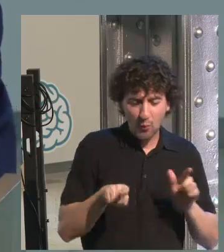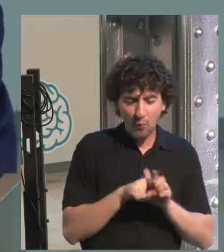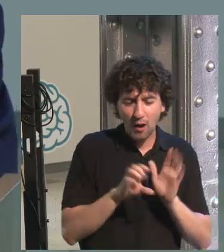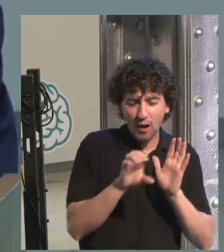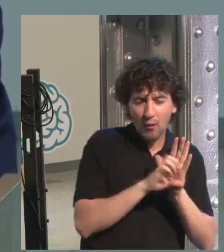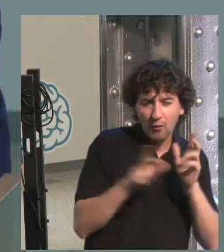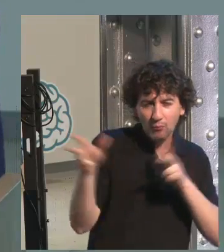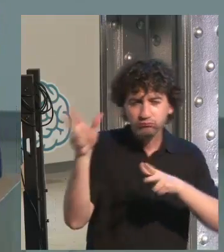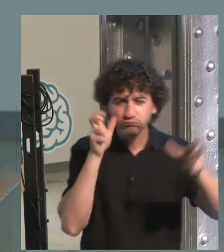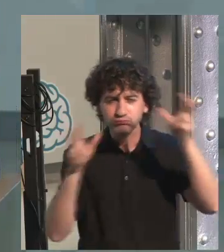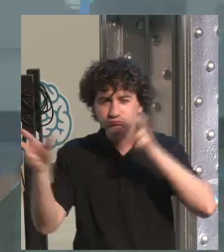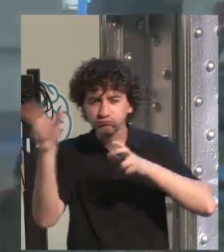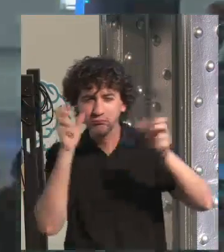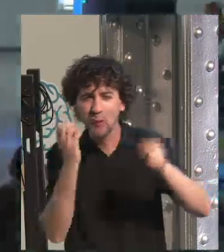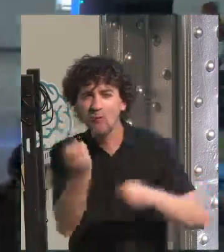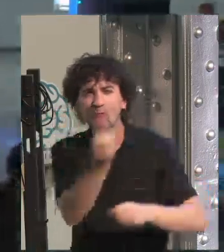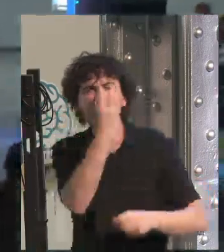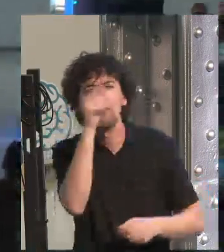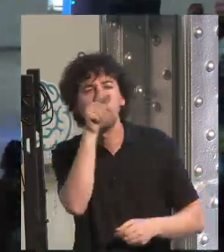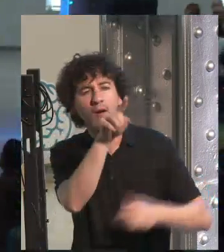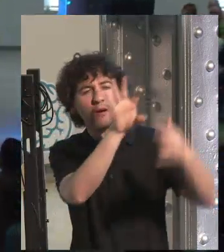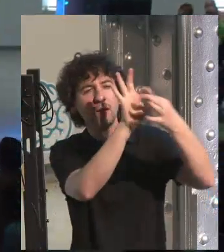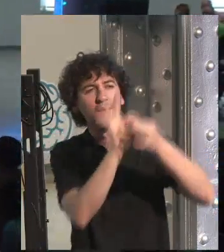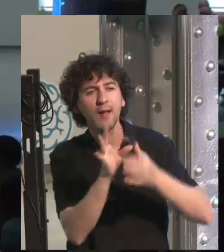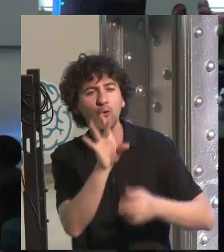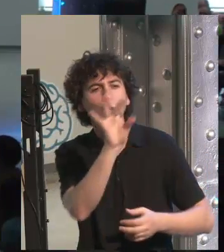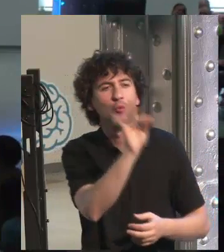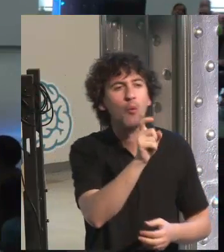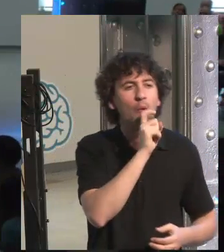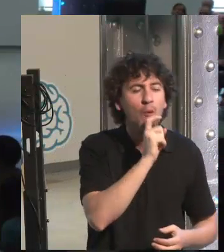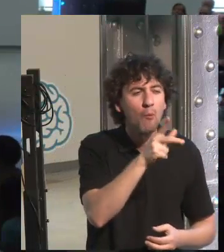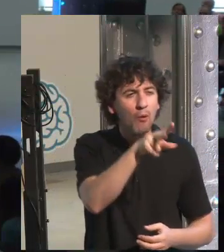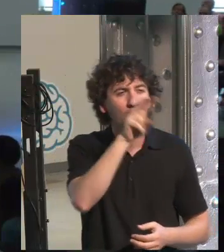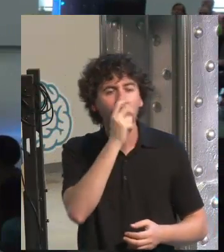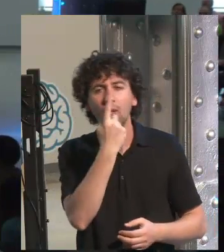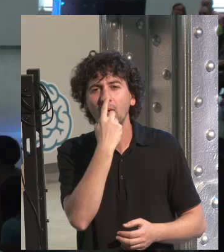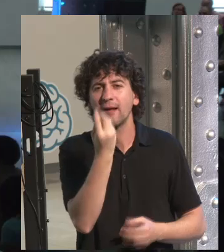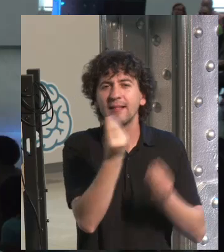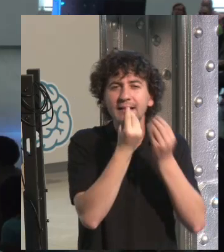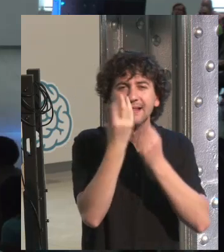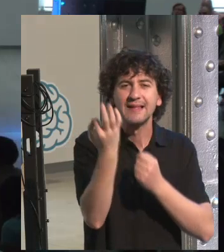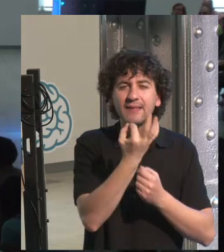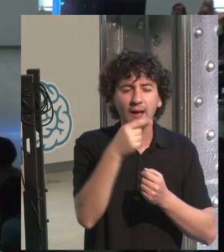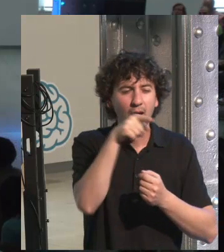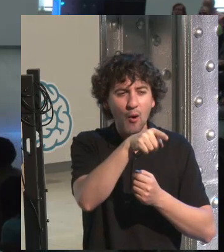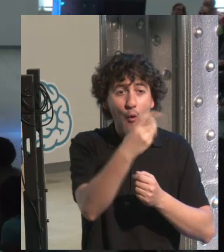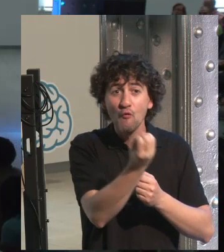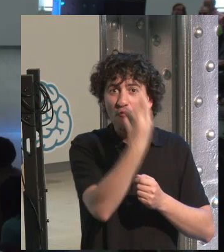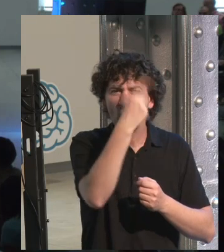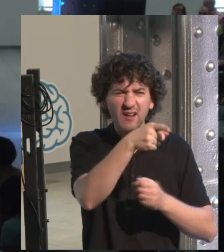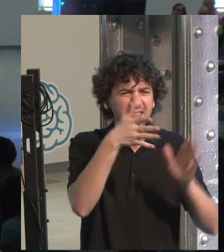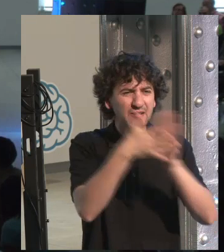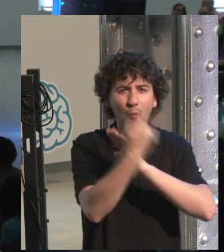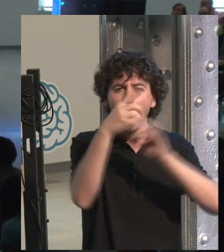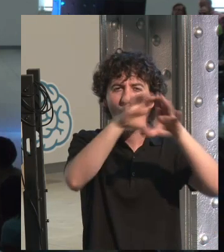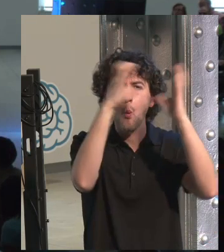child needs is to express what is a flower like? How does it feel to